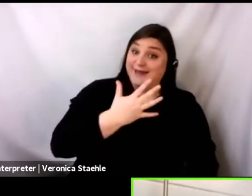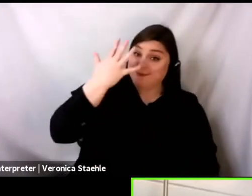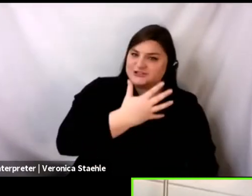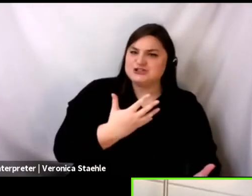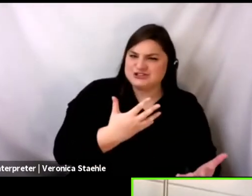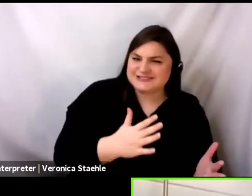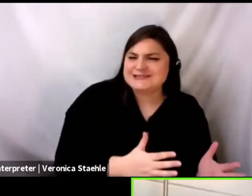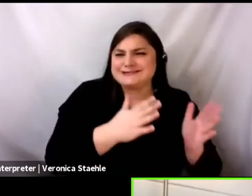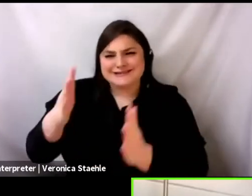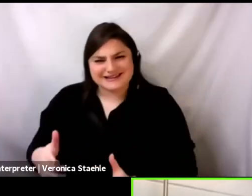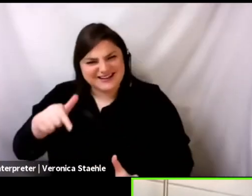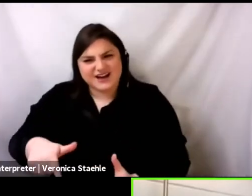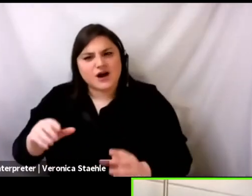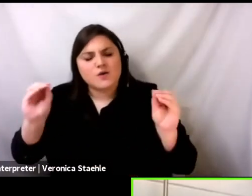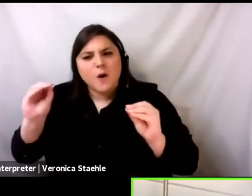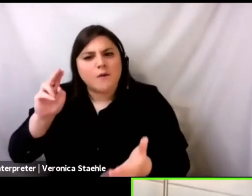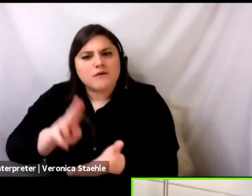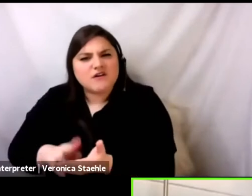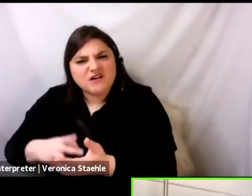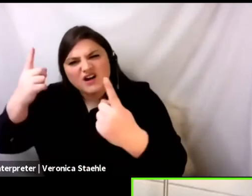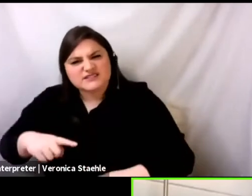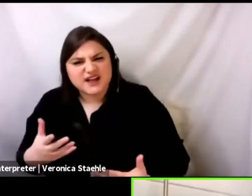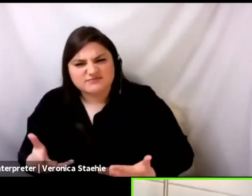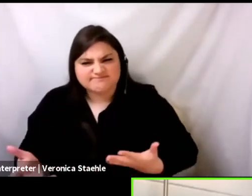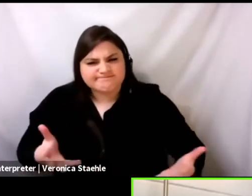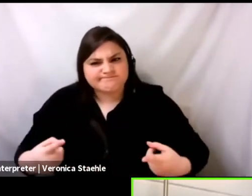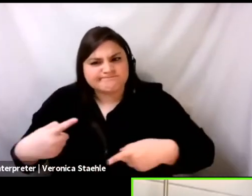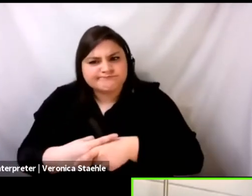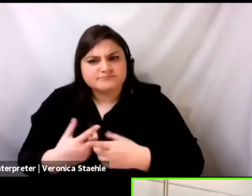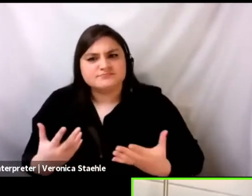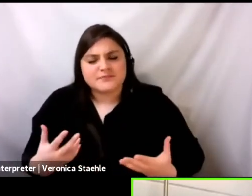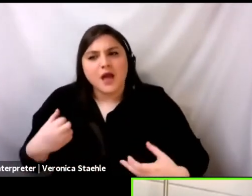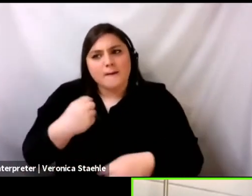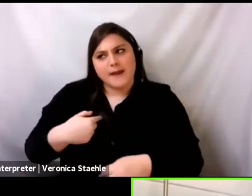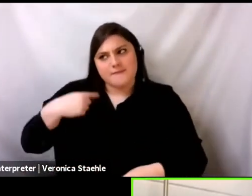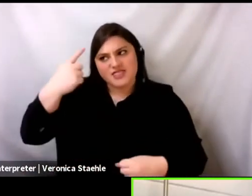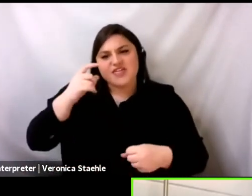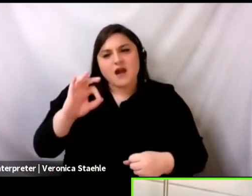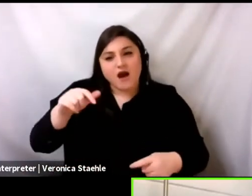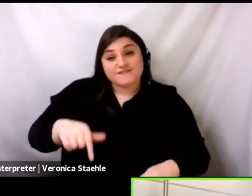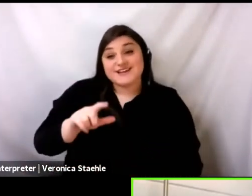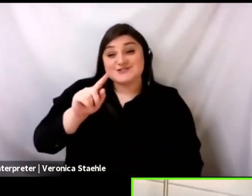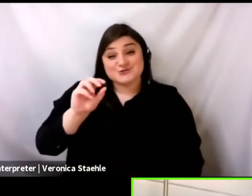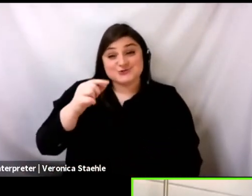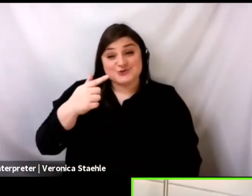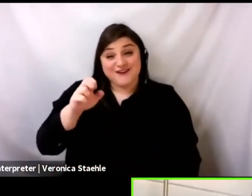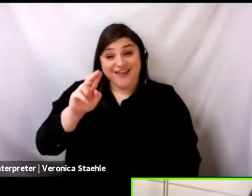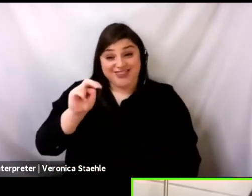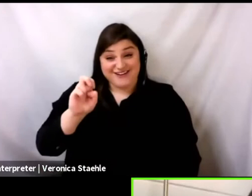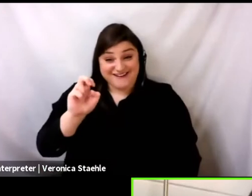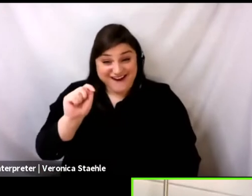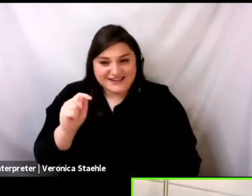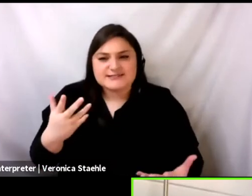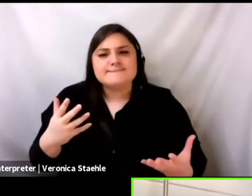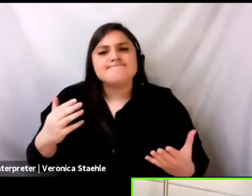to talk about that with you regarding the varying tiers of TogetherNet, you know, because you have, you know, could you